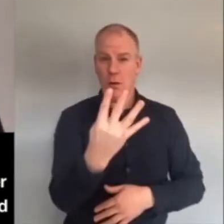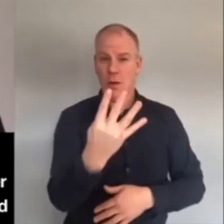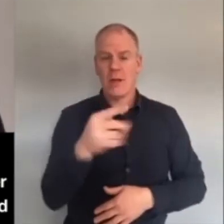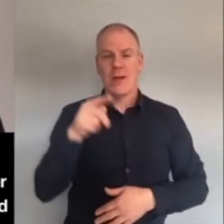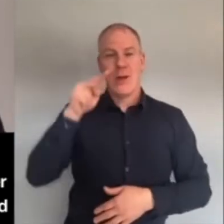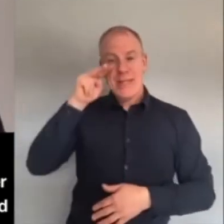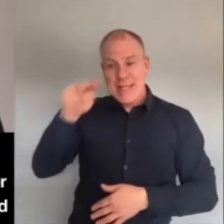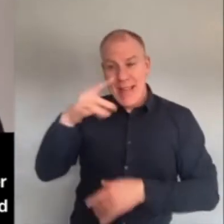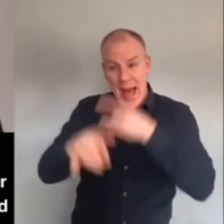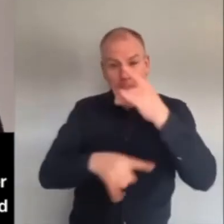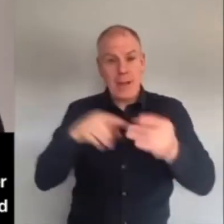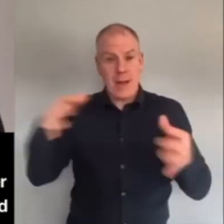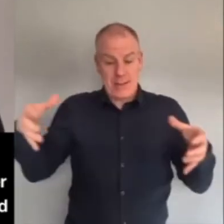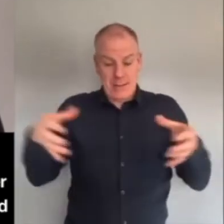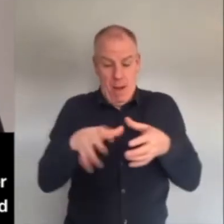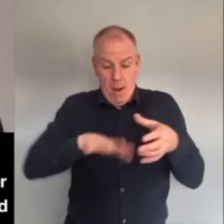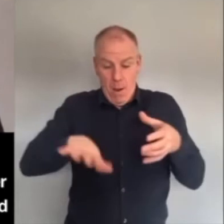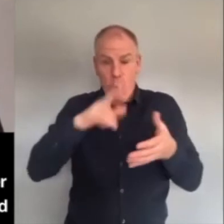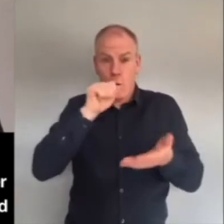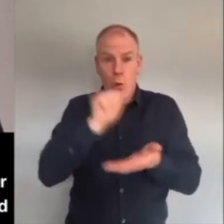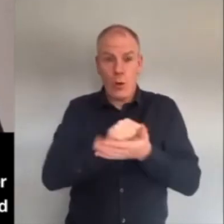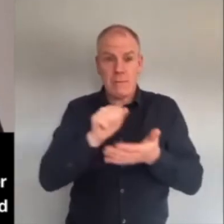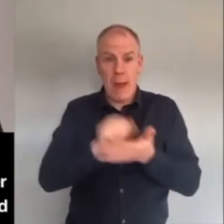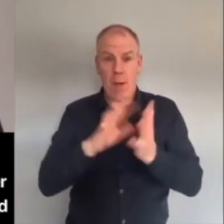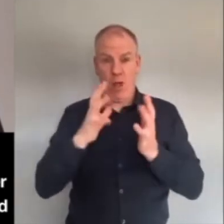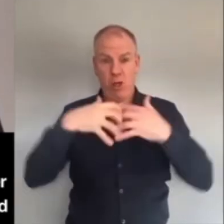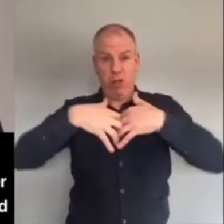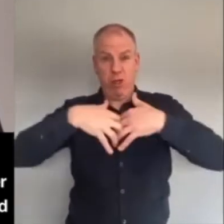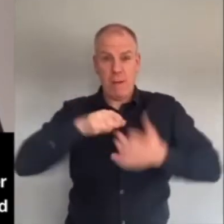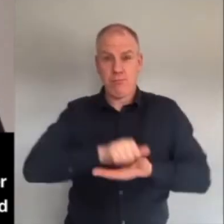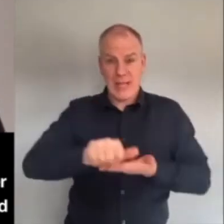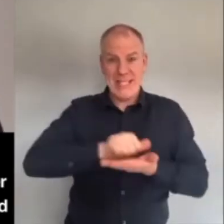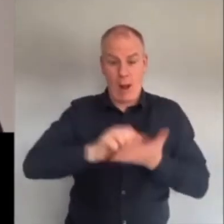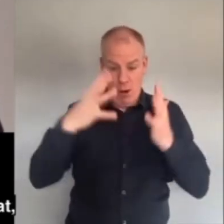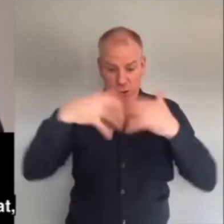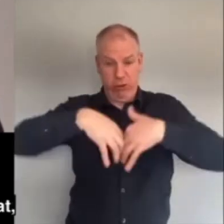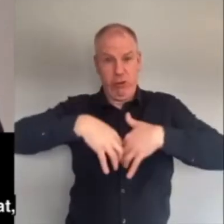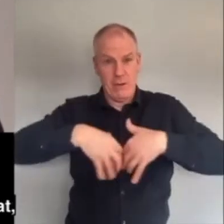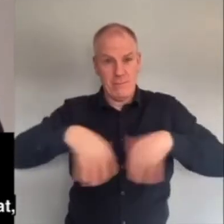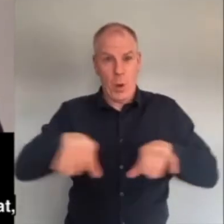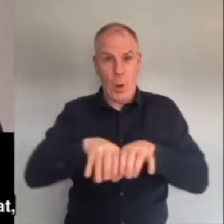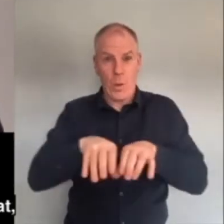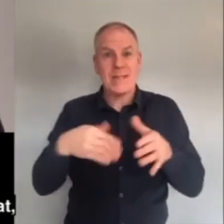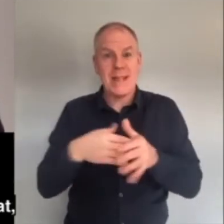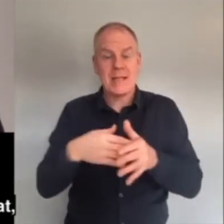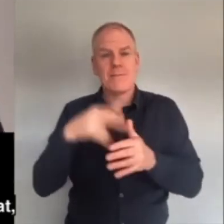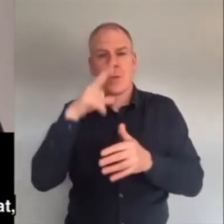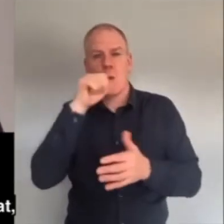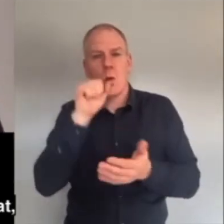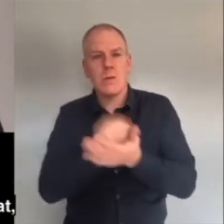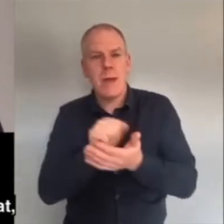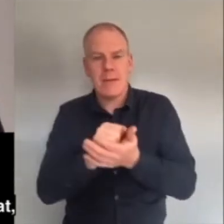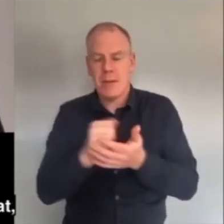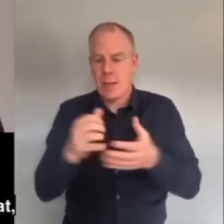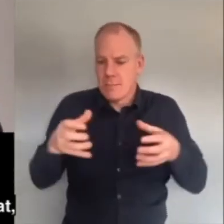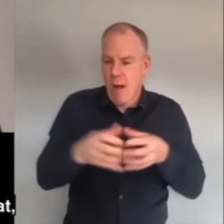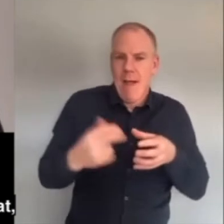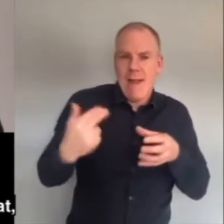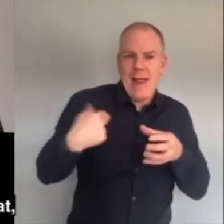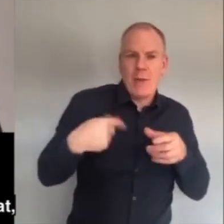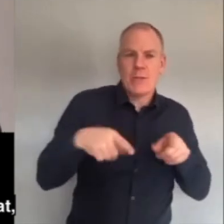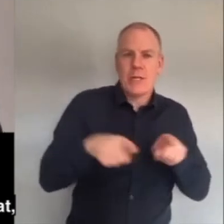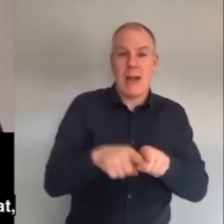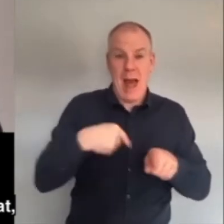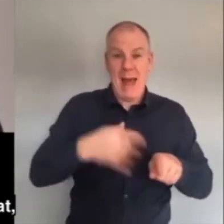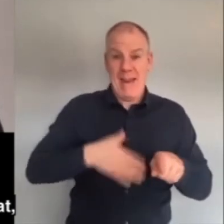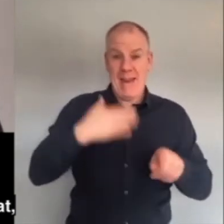see is that while smaller and local newspapers are failing and newspapers in smaller languages, even French, I live